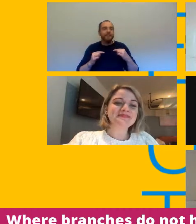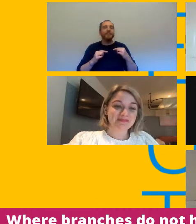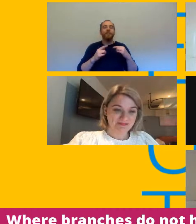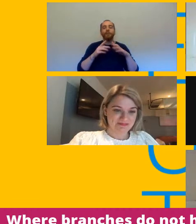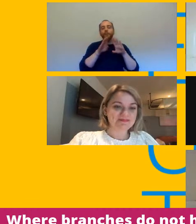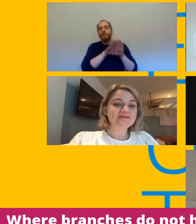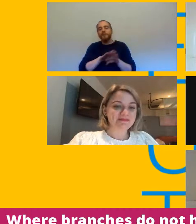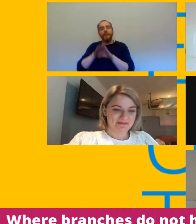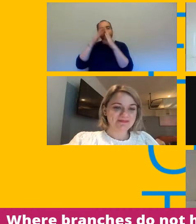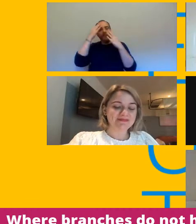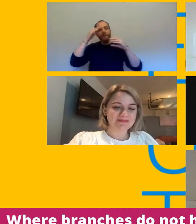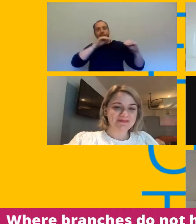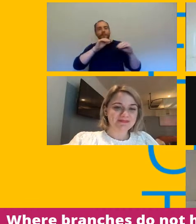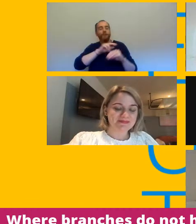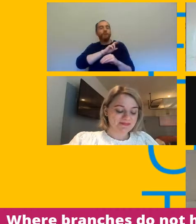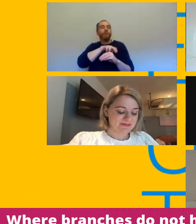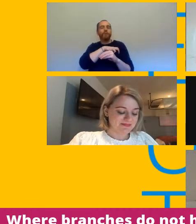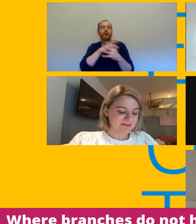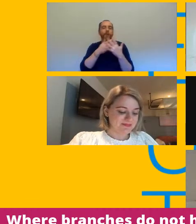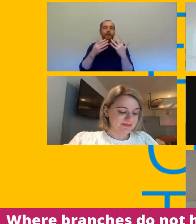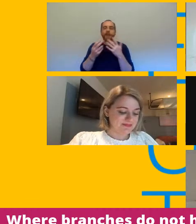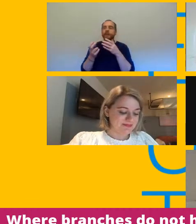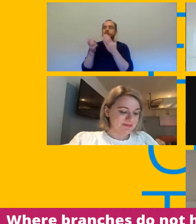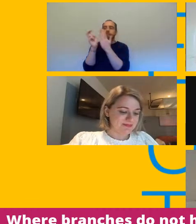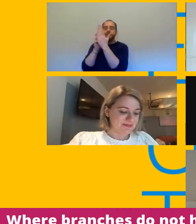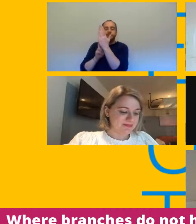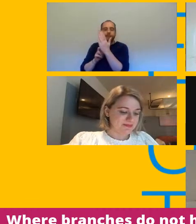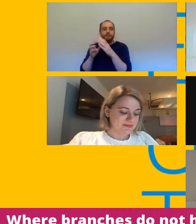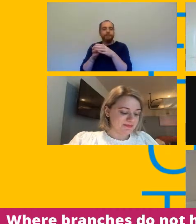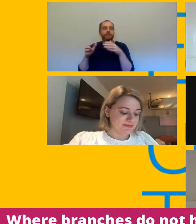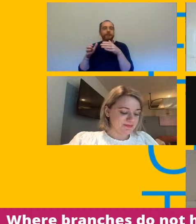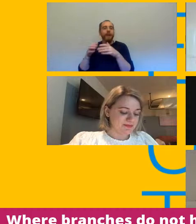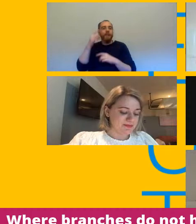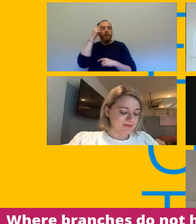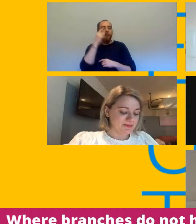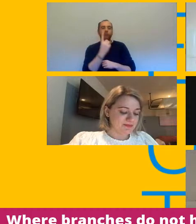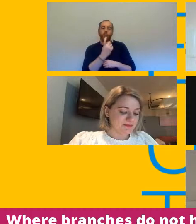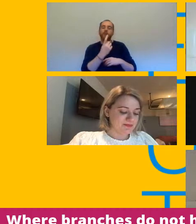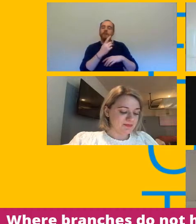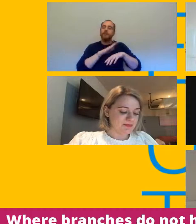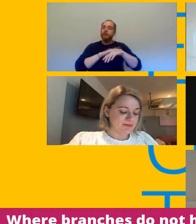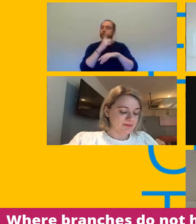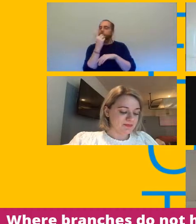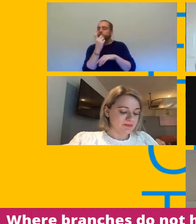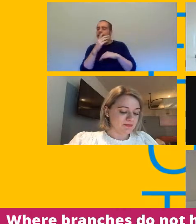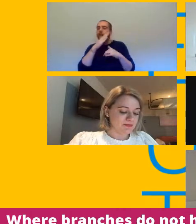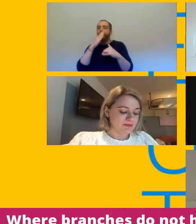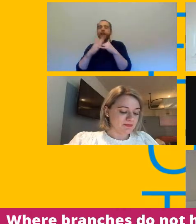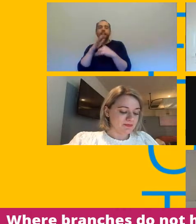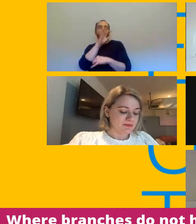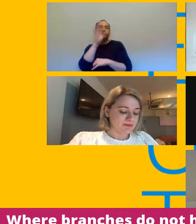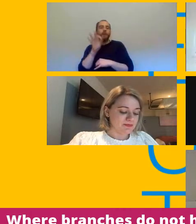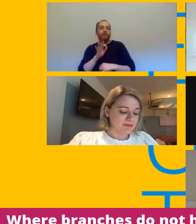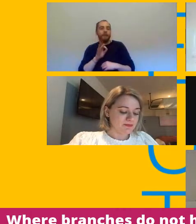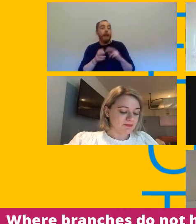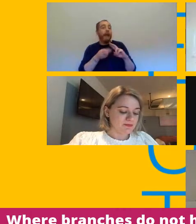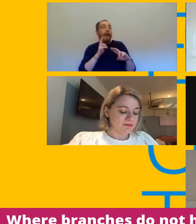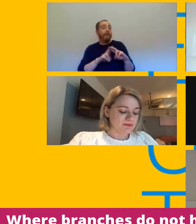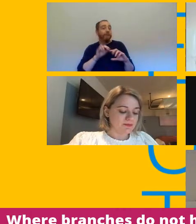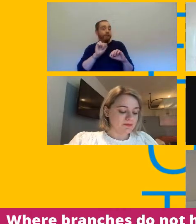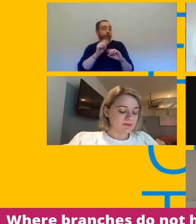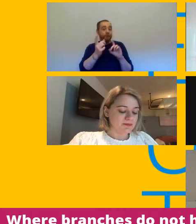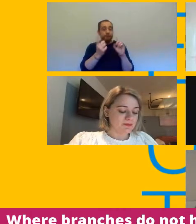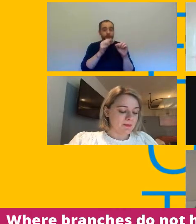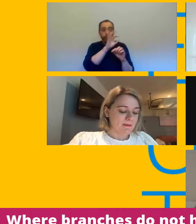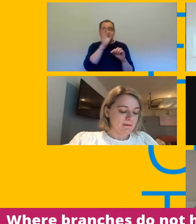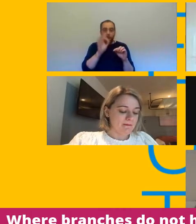had signed up um so i've got time for one last question um you know and if you don't have if we've not managed to get to your question or if there's